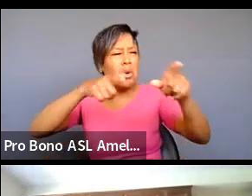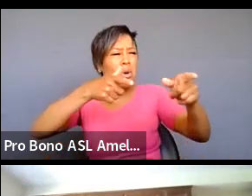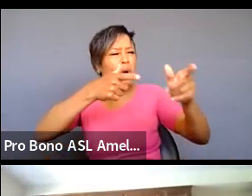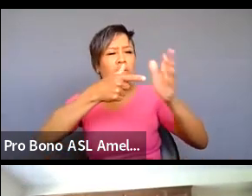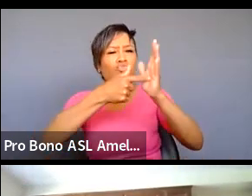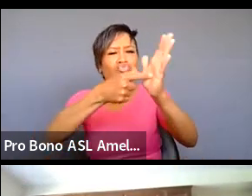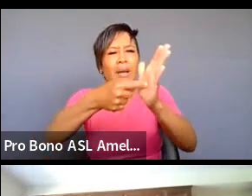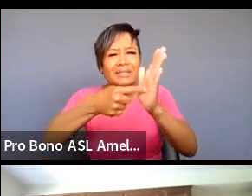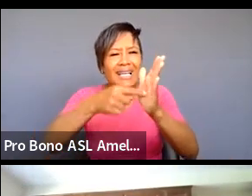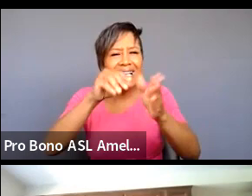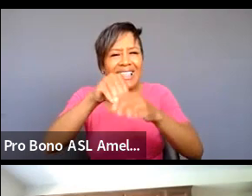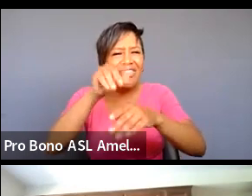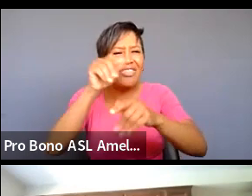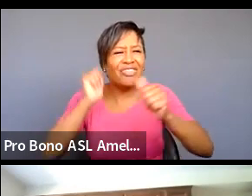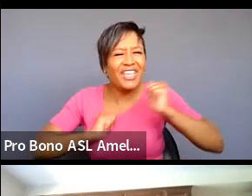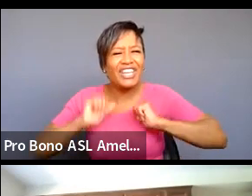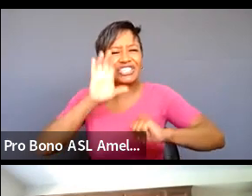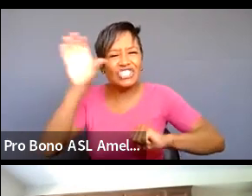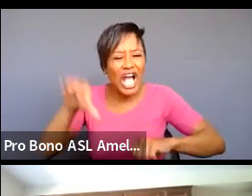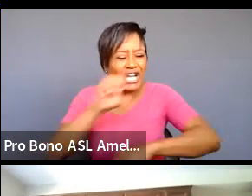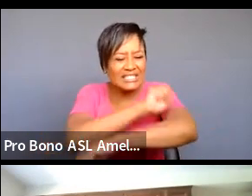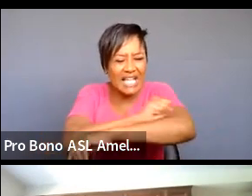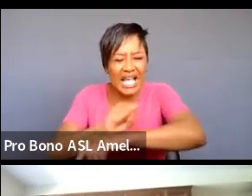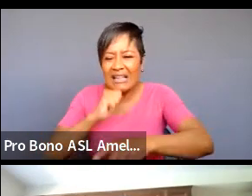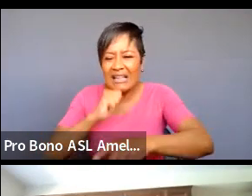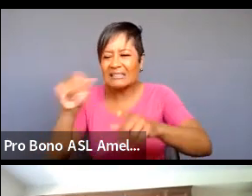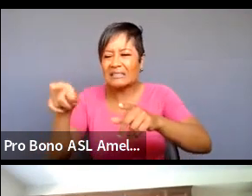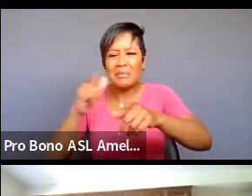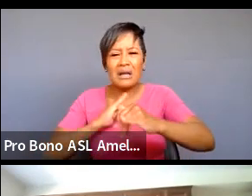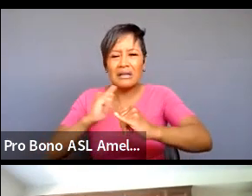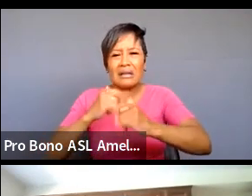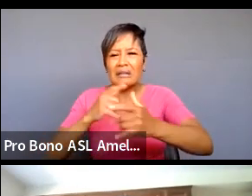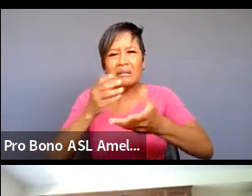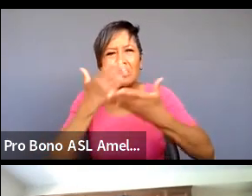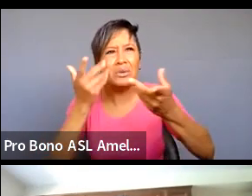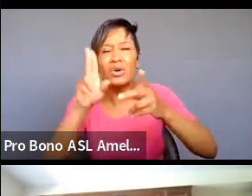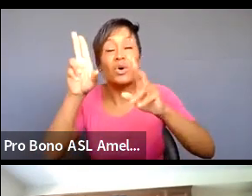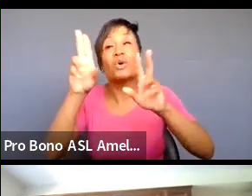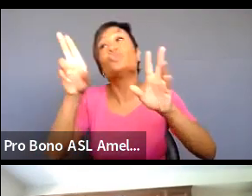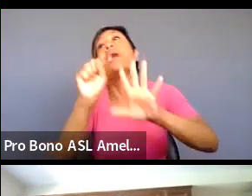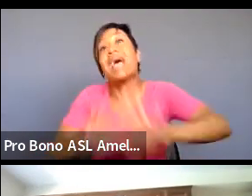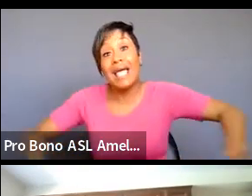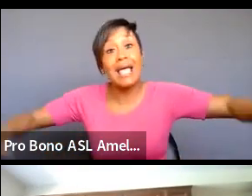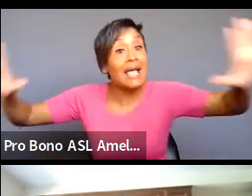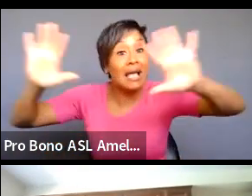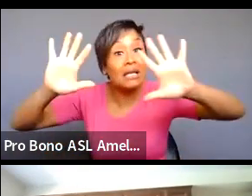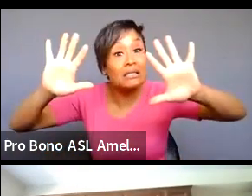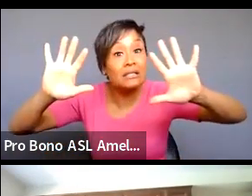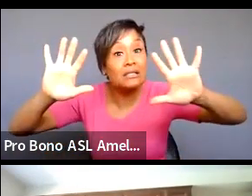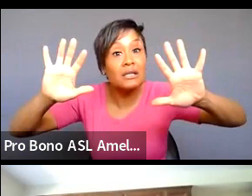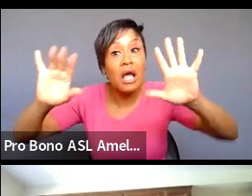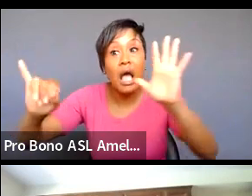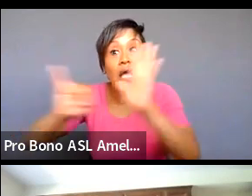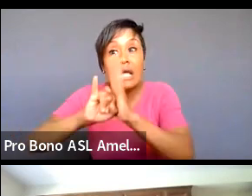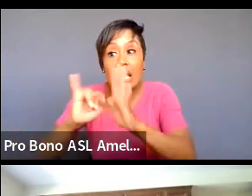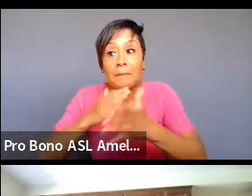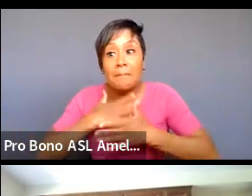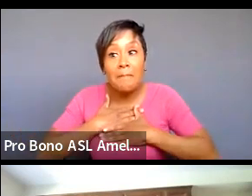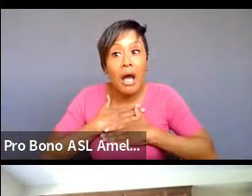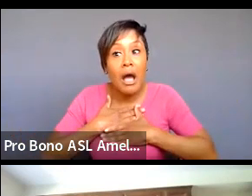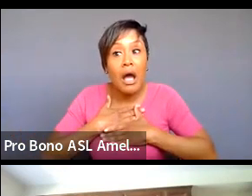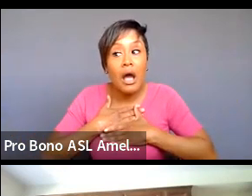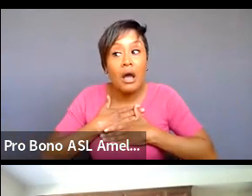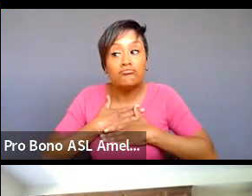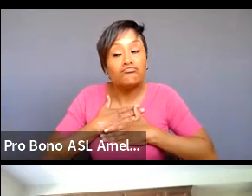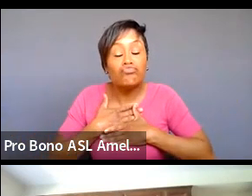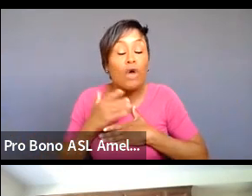stage within chicago within you know across the nation that people with identities like mine are